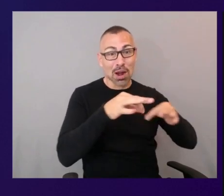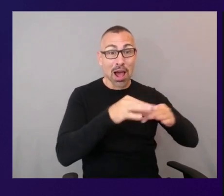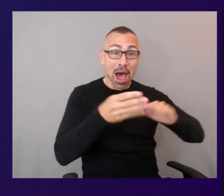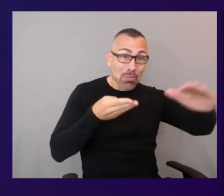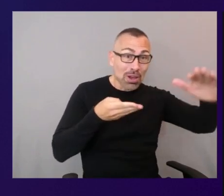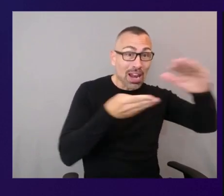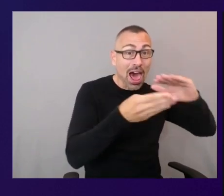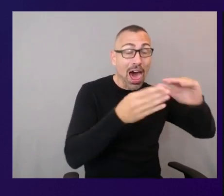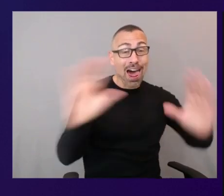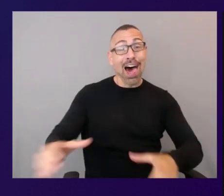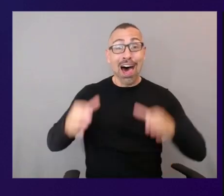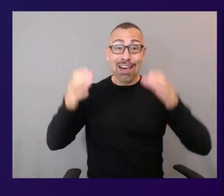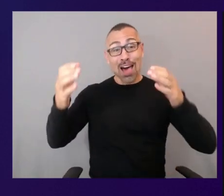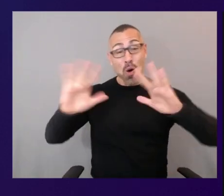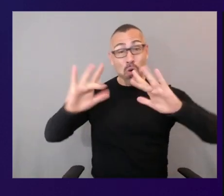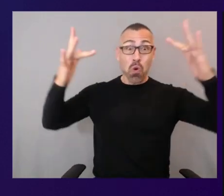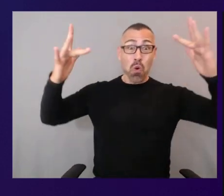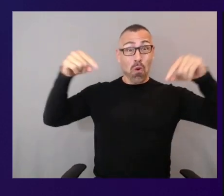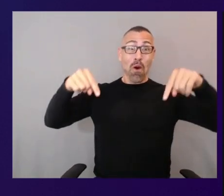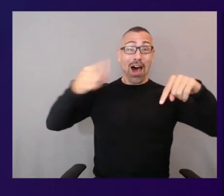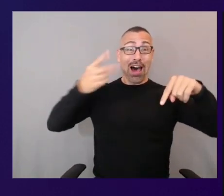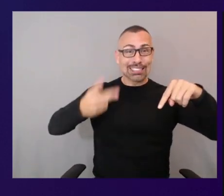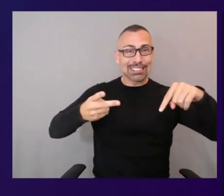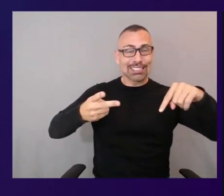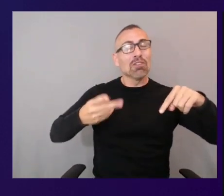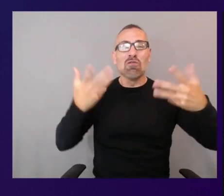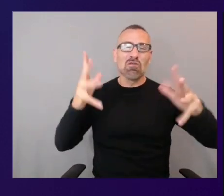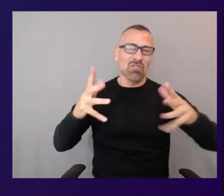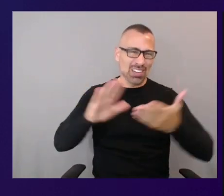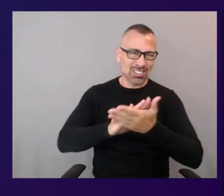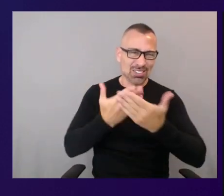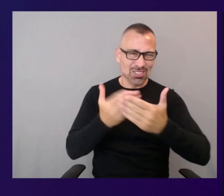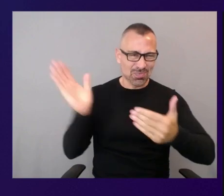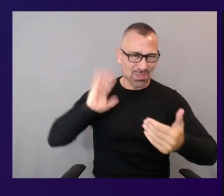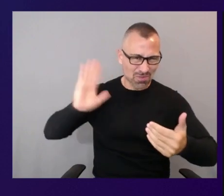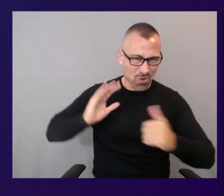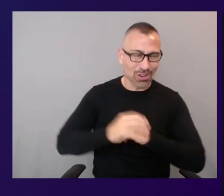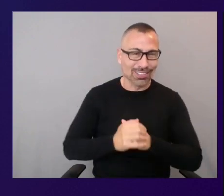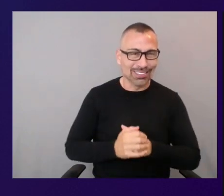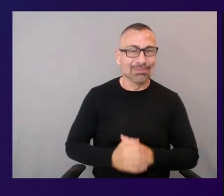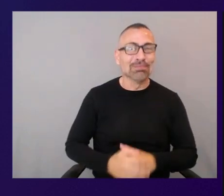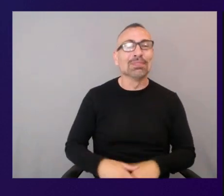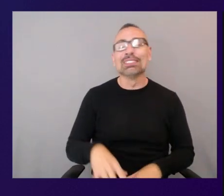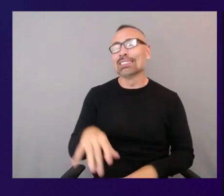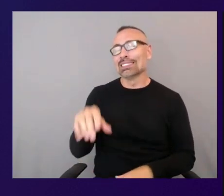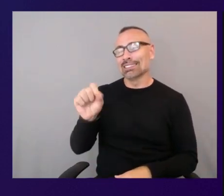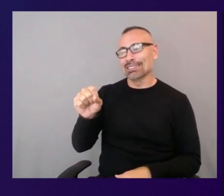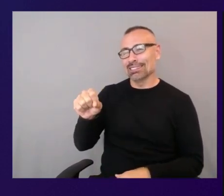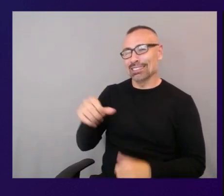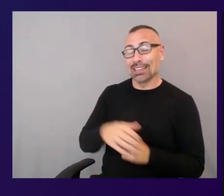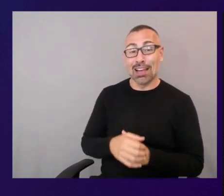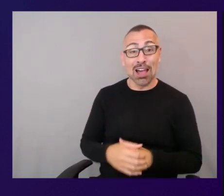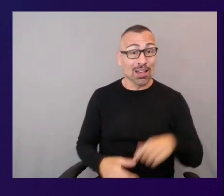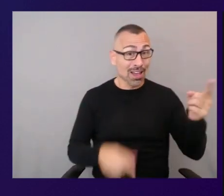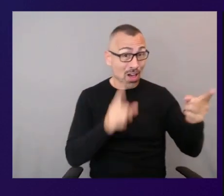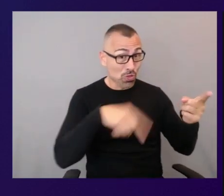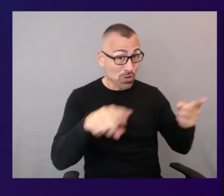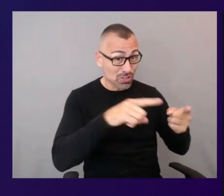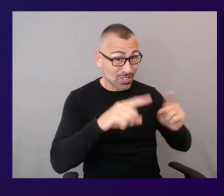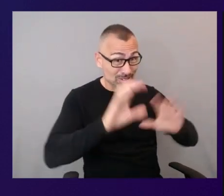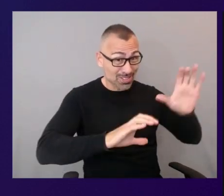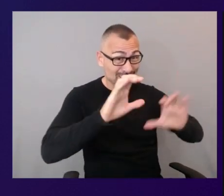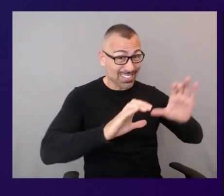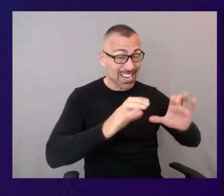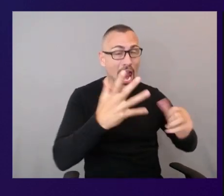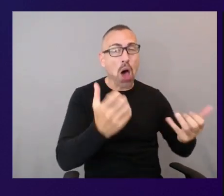about time to eat the cookies hey everyone is watching let us know in the chat what's your favorite pie flavor while we're waiting for those answers as real what's your